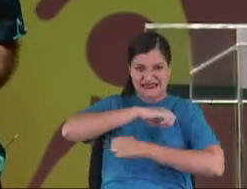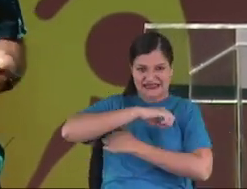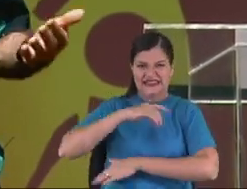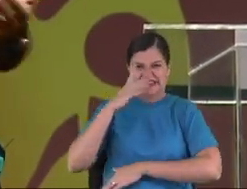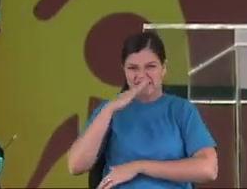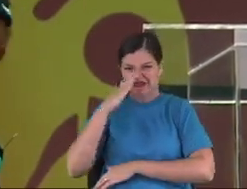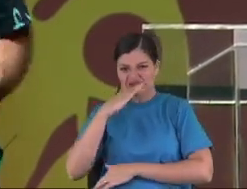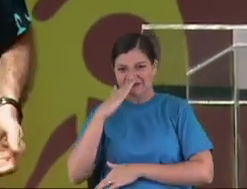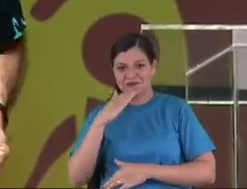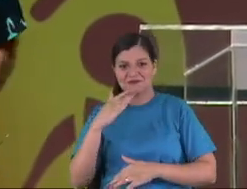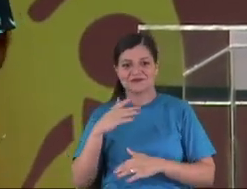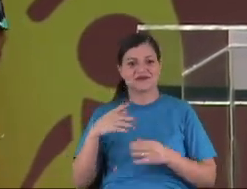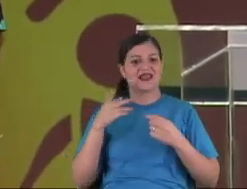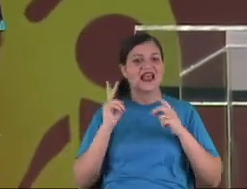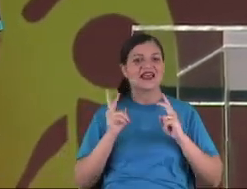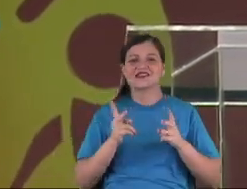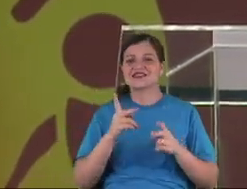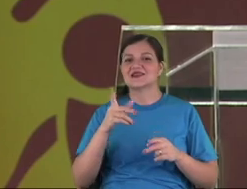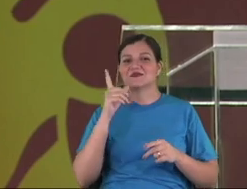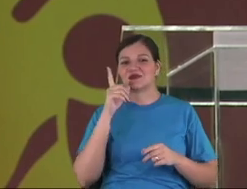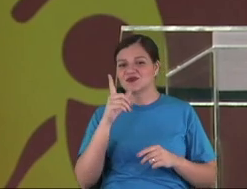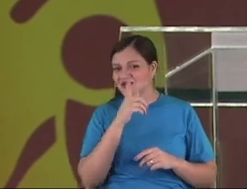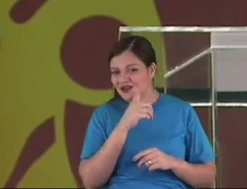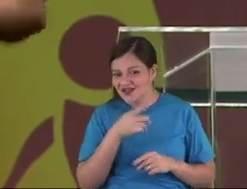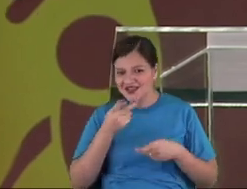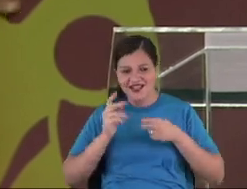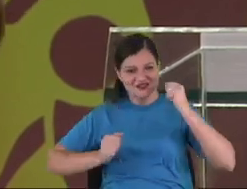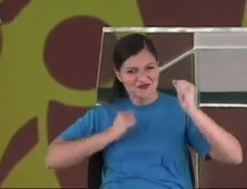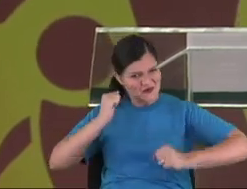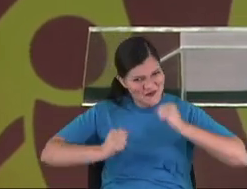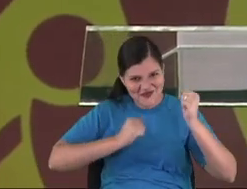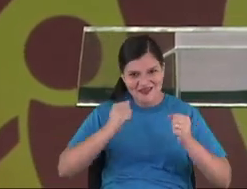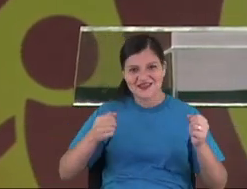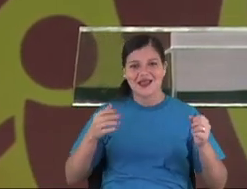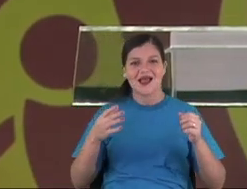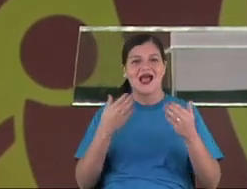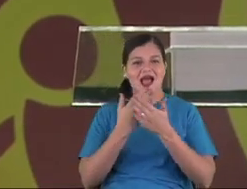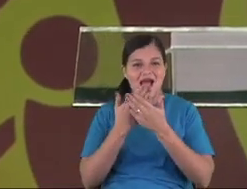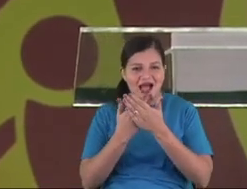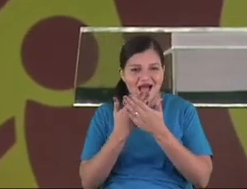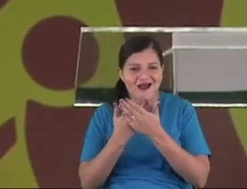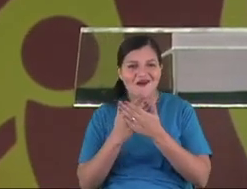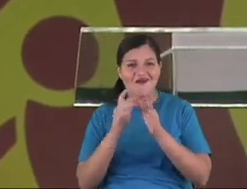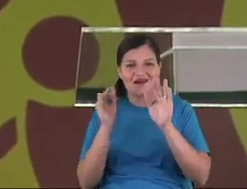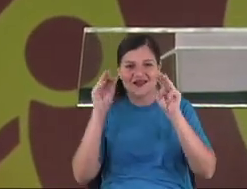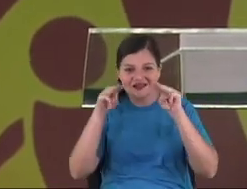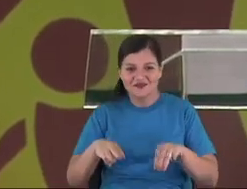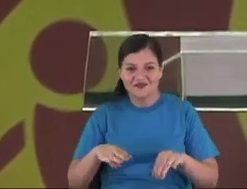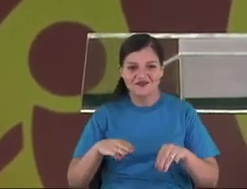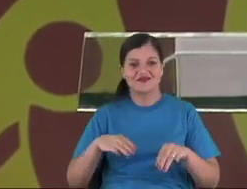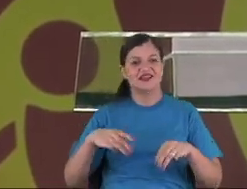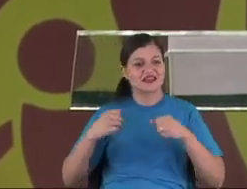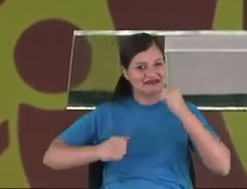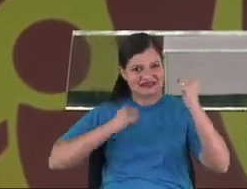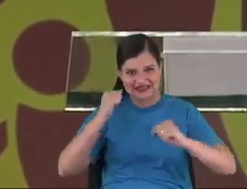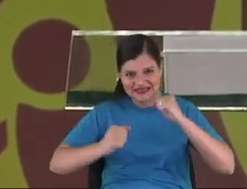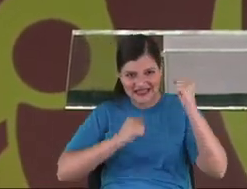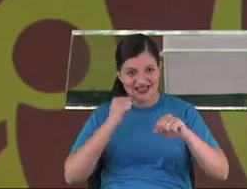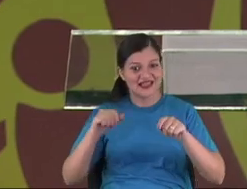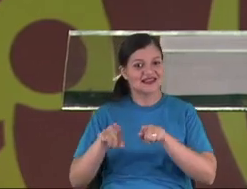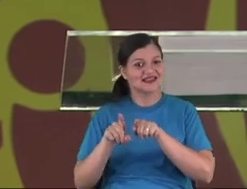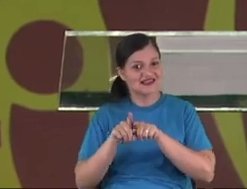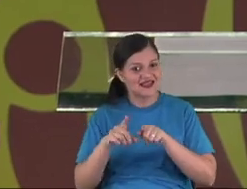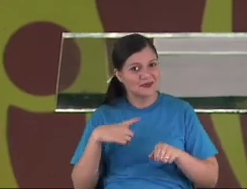I used to run every time, like snack time, finish the time. I had to study in the physical